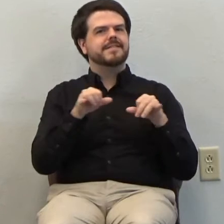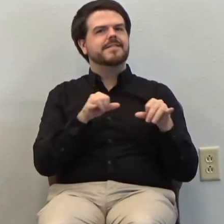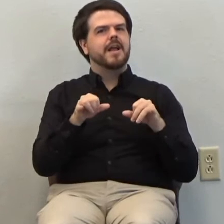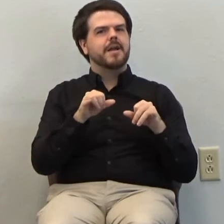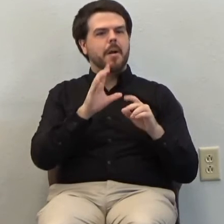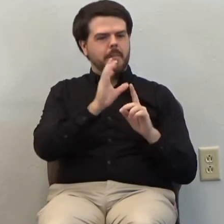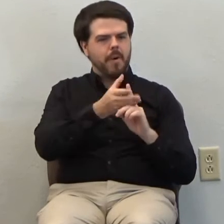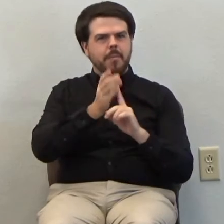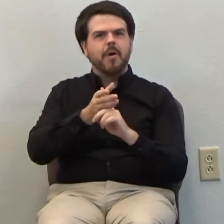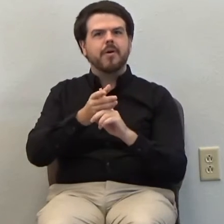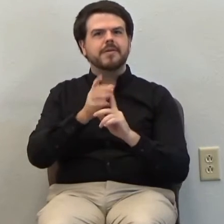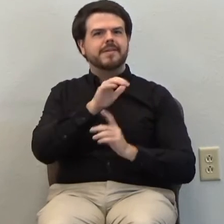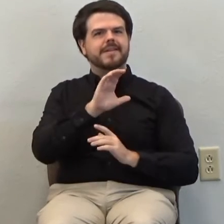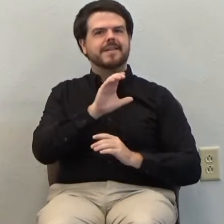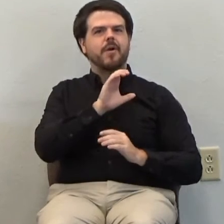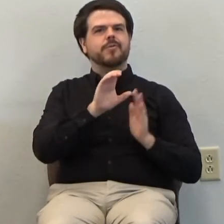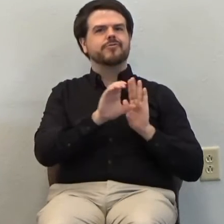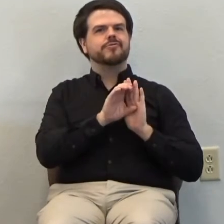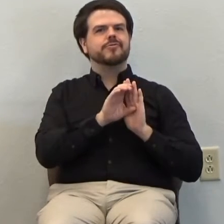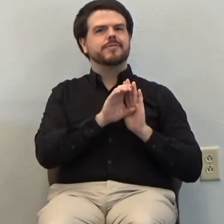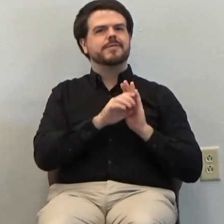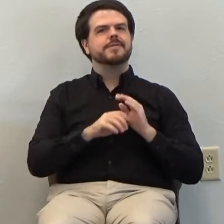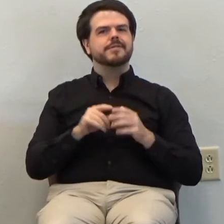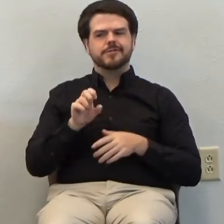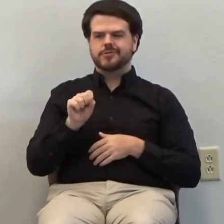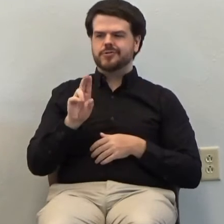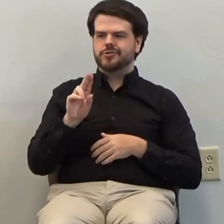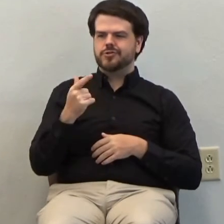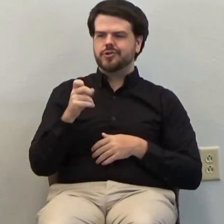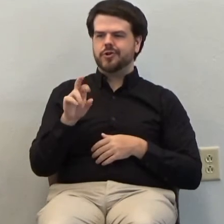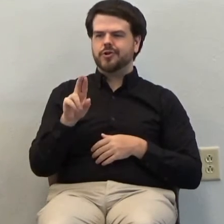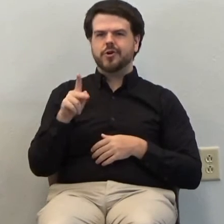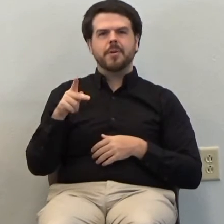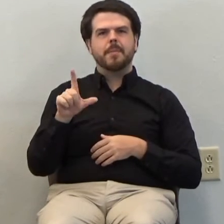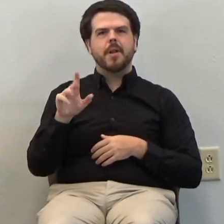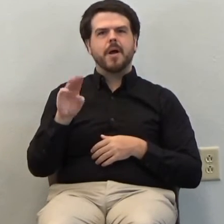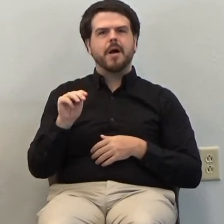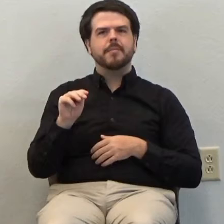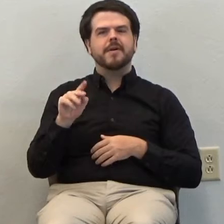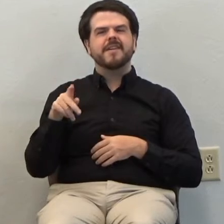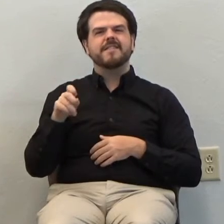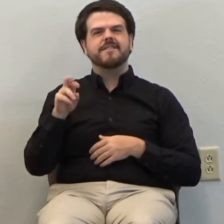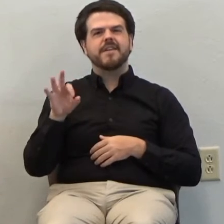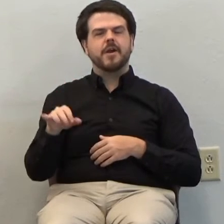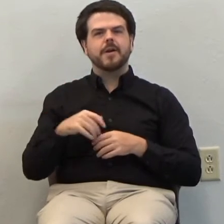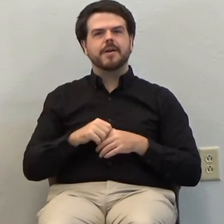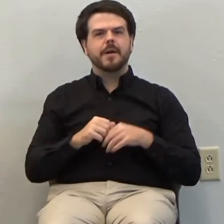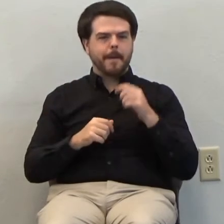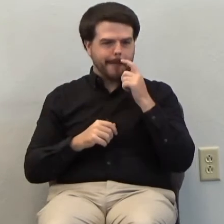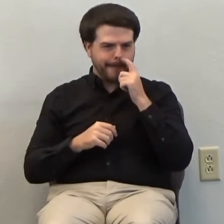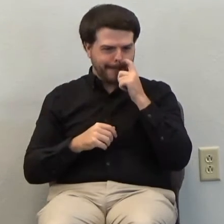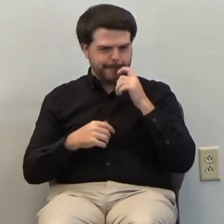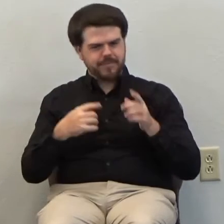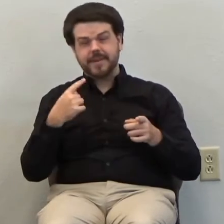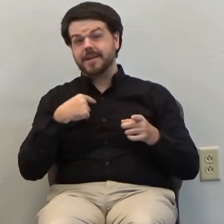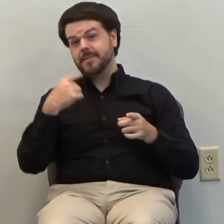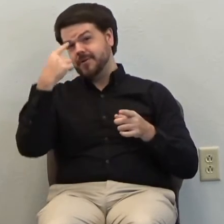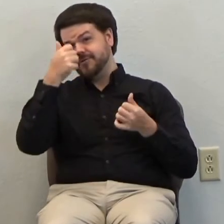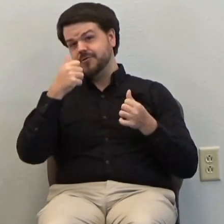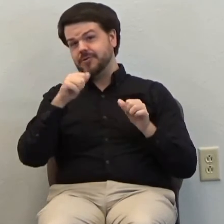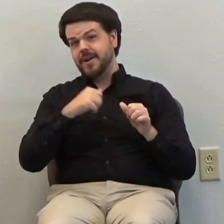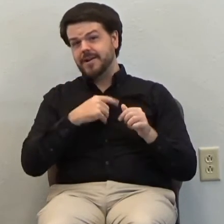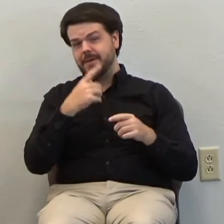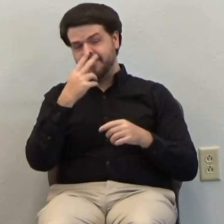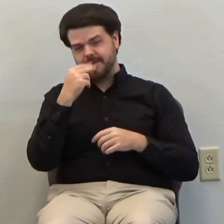The sugar plum fairy. And of course, me being a dad who's trying to be funny says, you were the plump sugar fairy? Is that what it is?